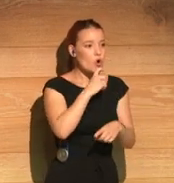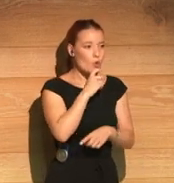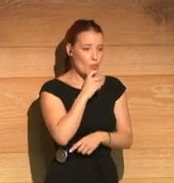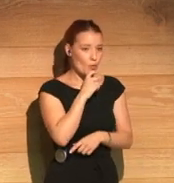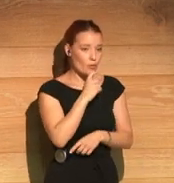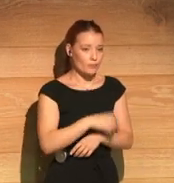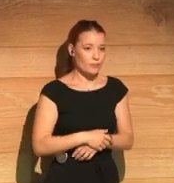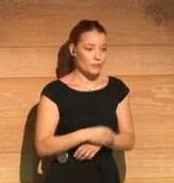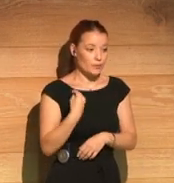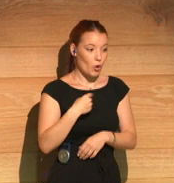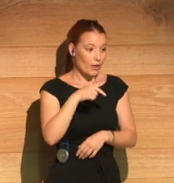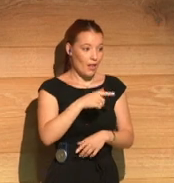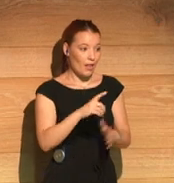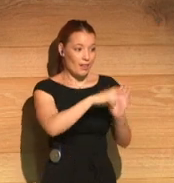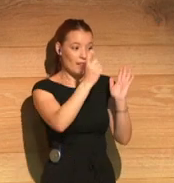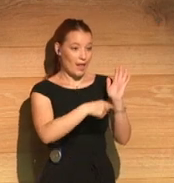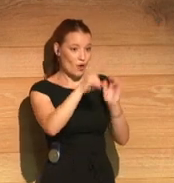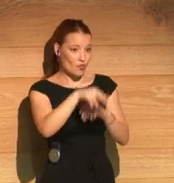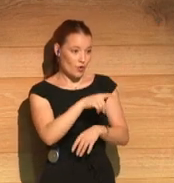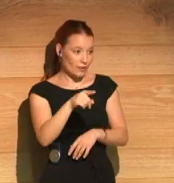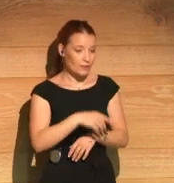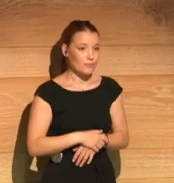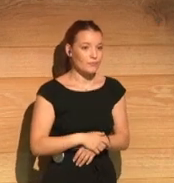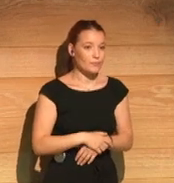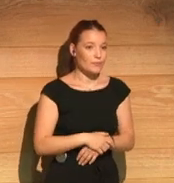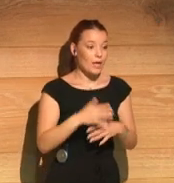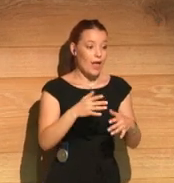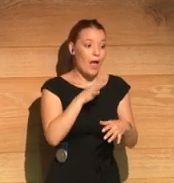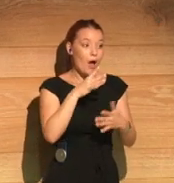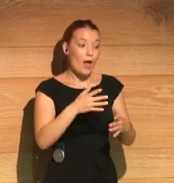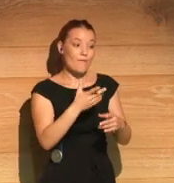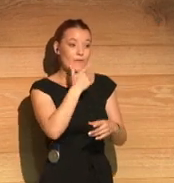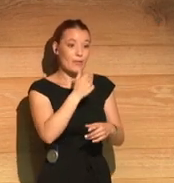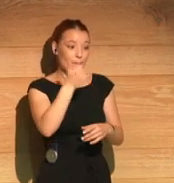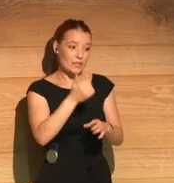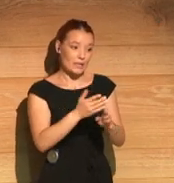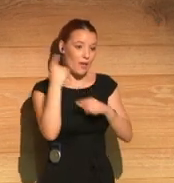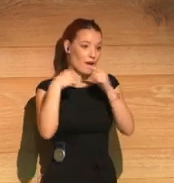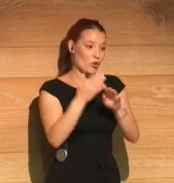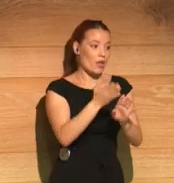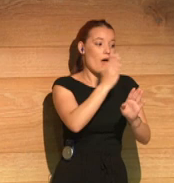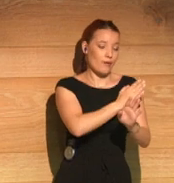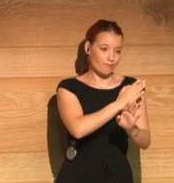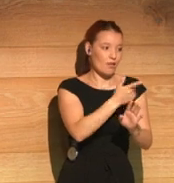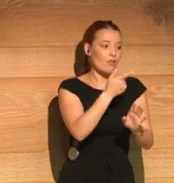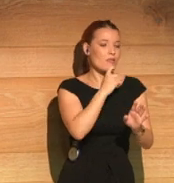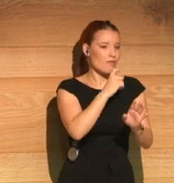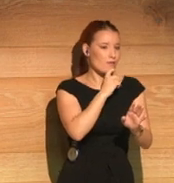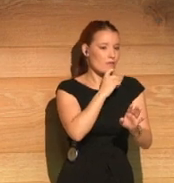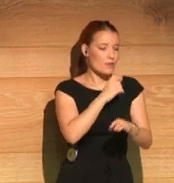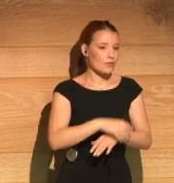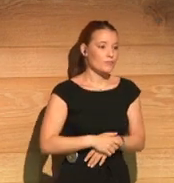me than it was for somebody, say, of my parents generation, there were still difficulties. But I've had a lot of letters from older people who have felt